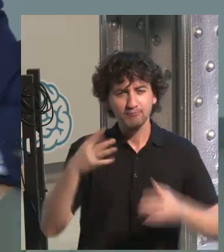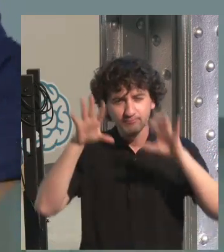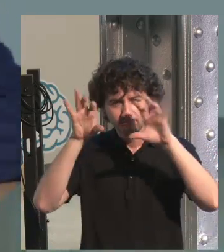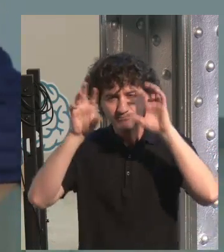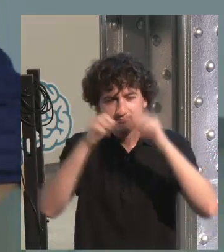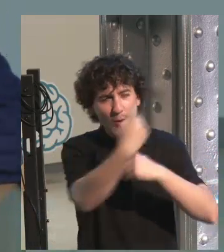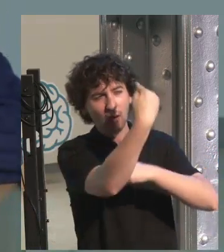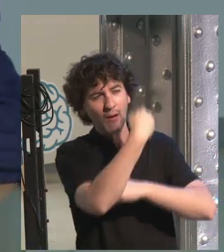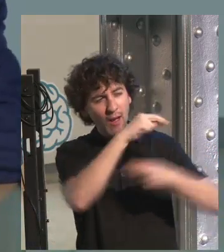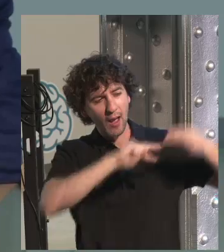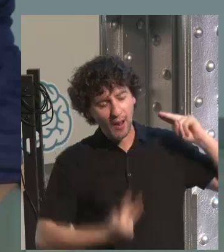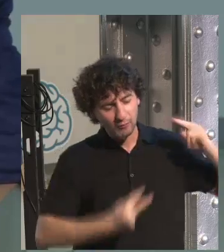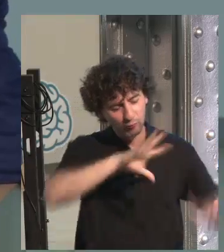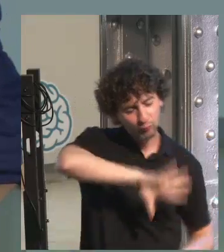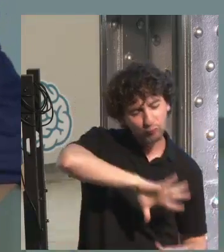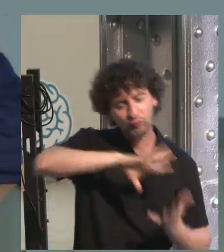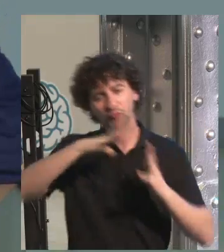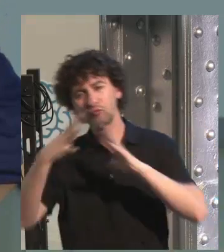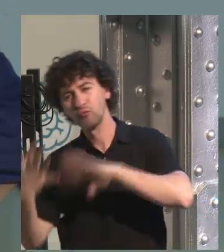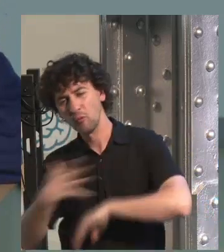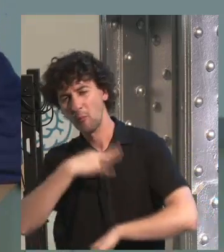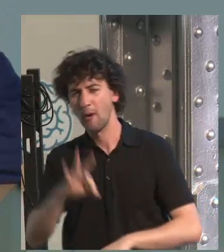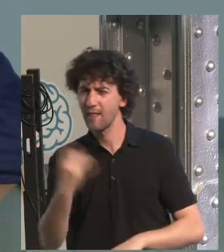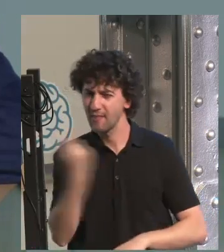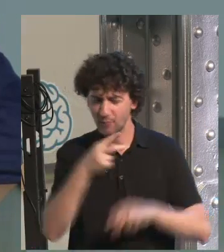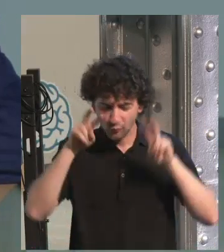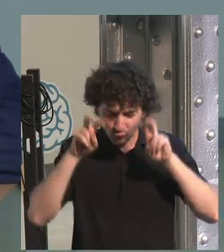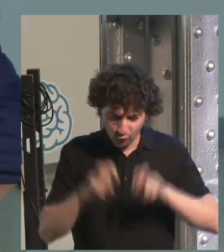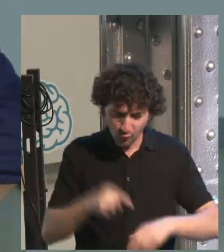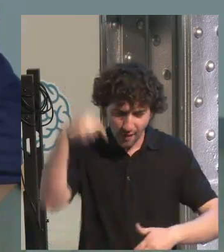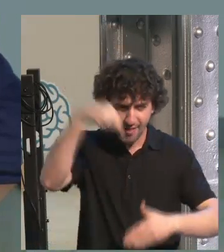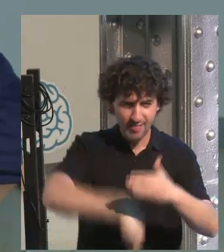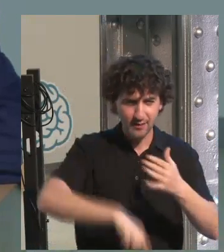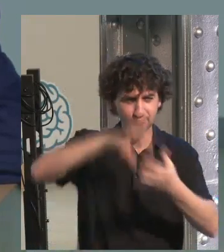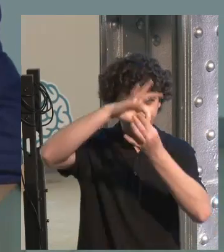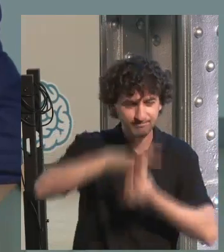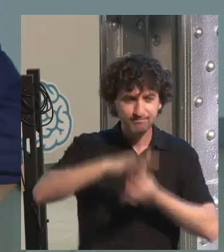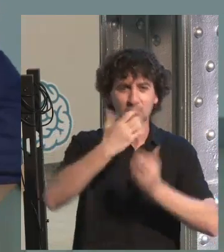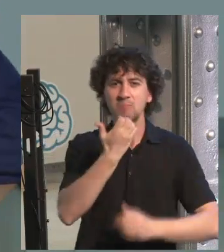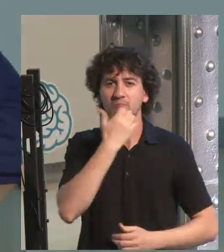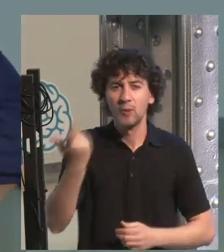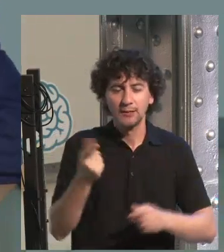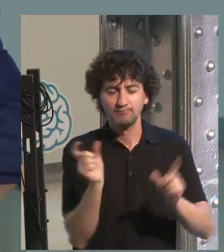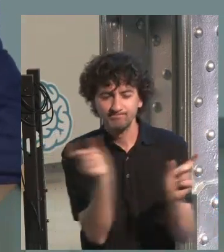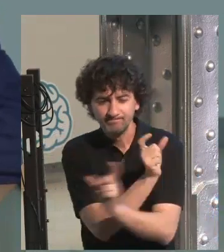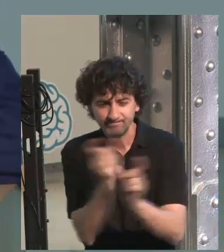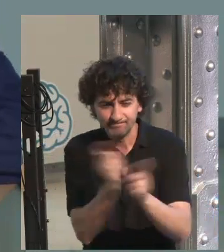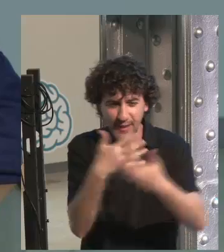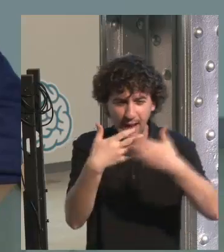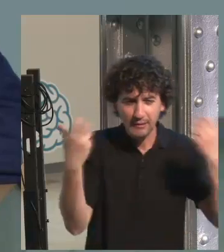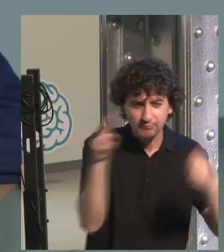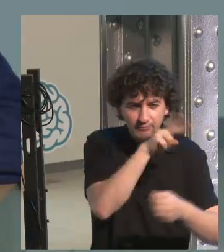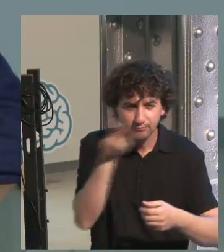destination as it is the genome, the human genome. No, ADN